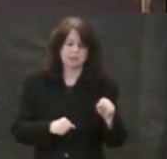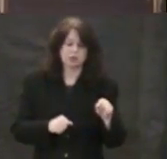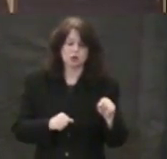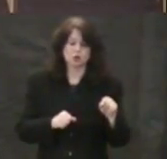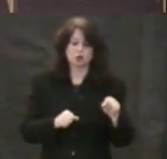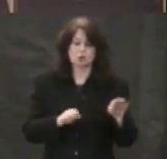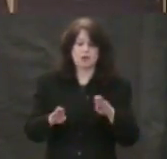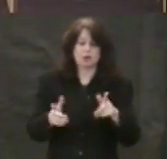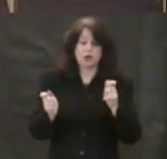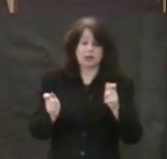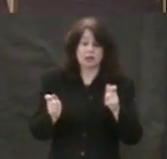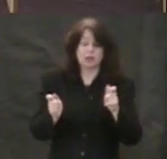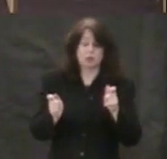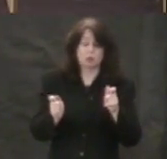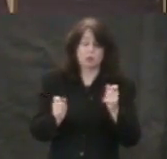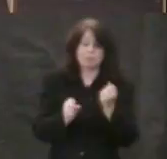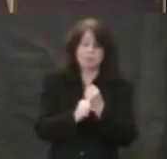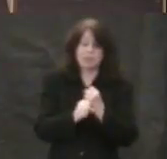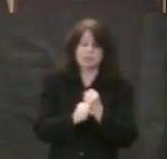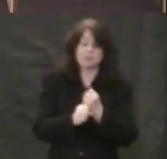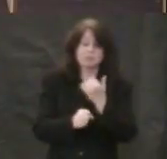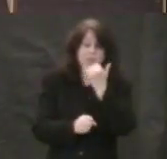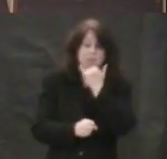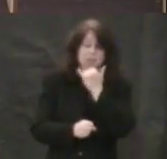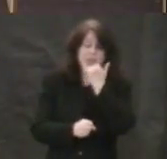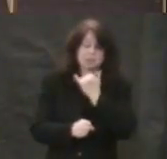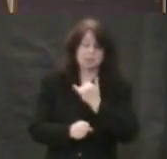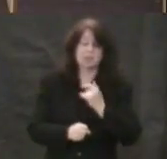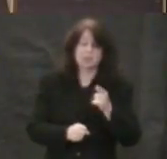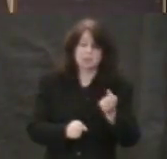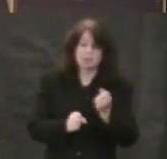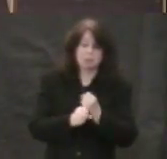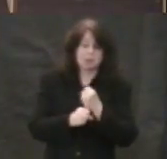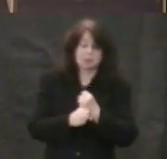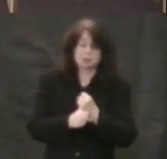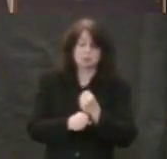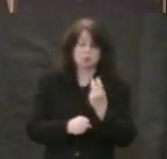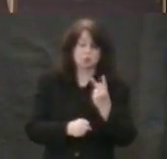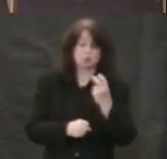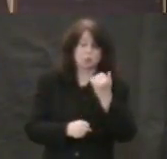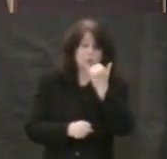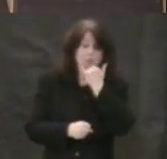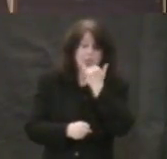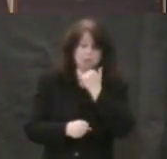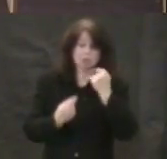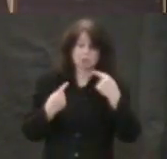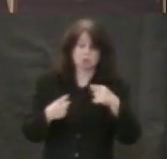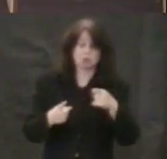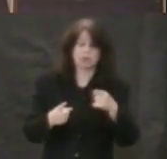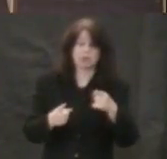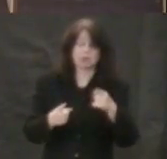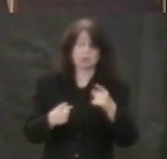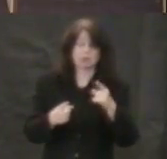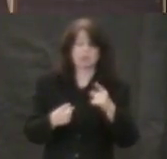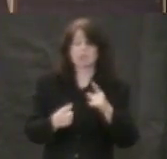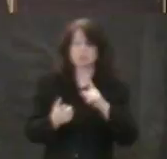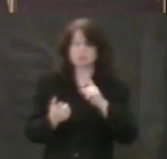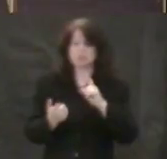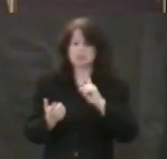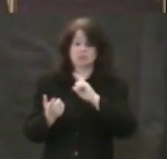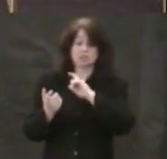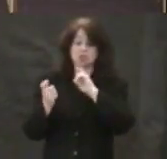or to even make mistakes. He makes two mistakes just in our short transfiguration story for today.